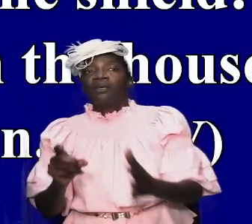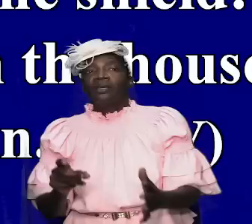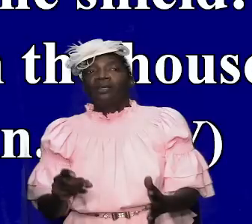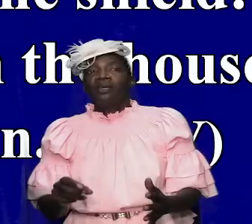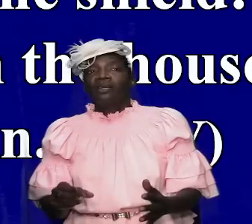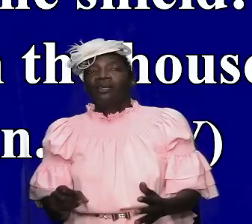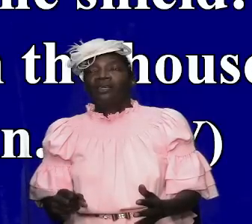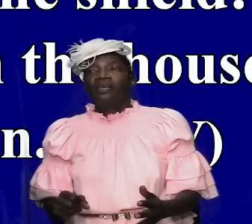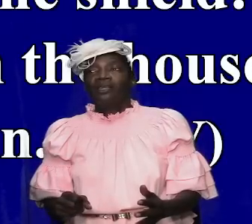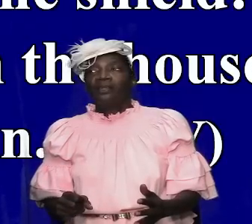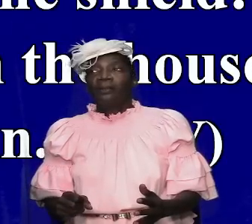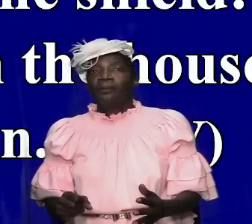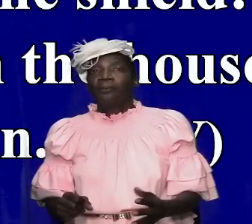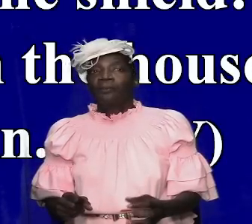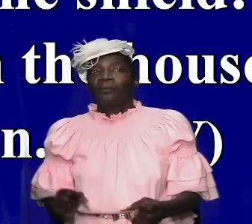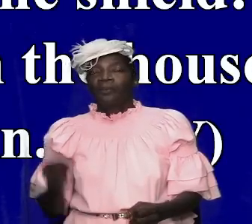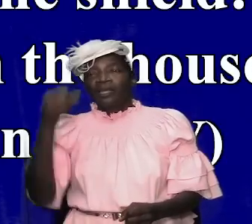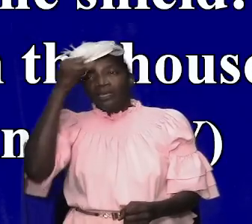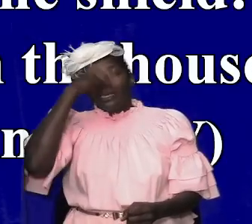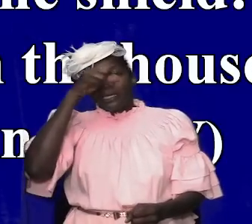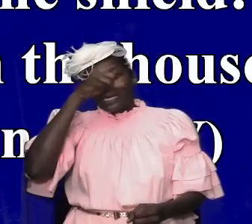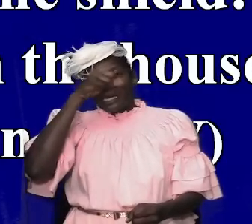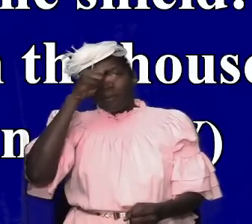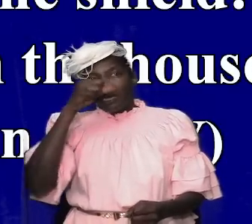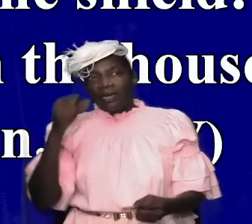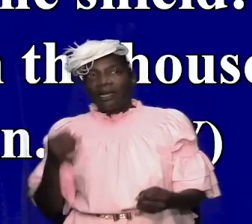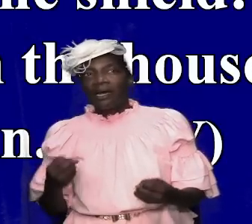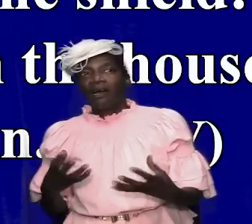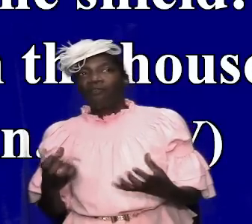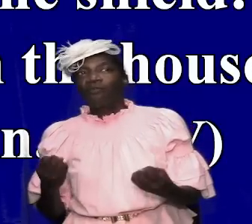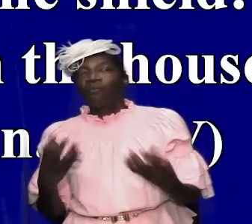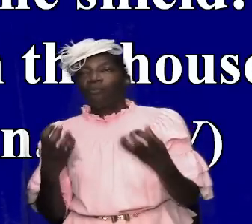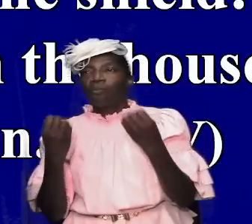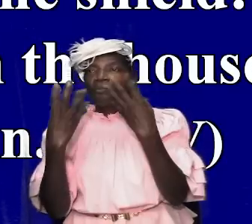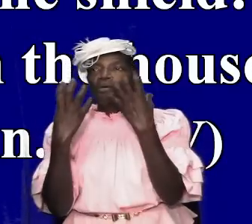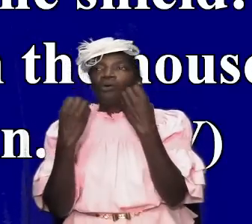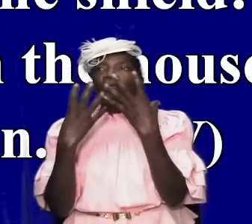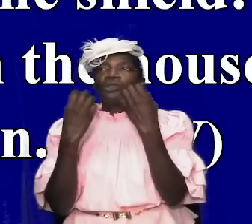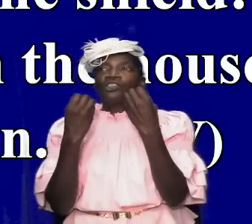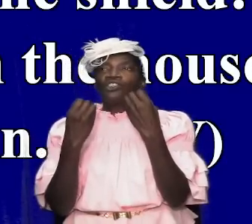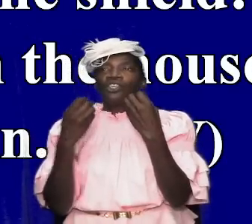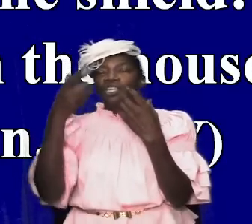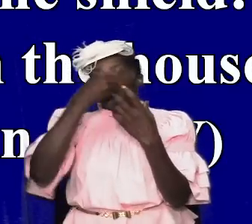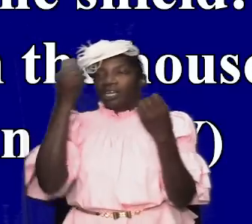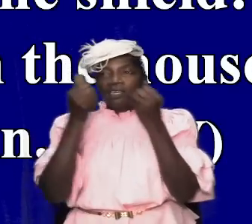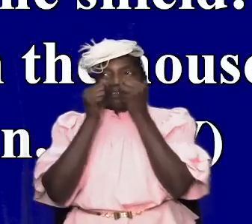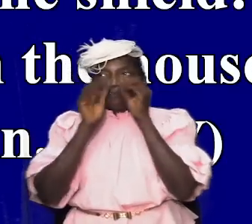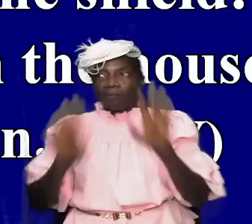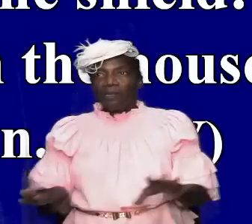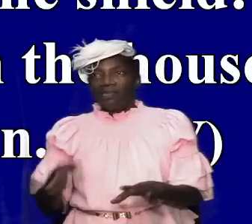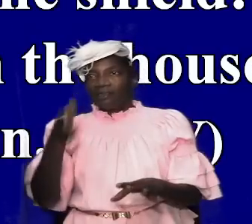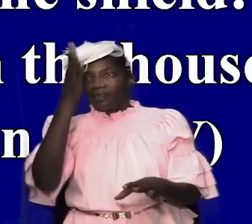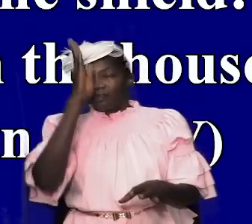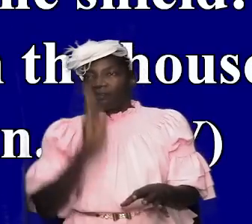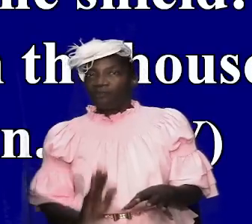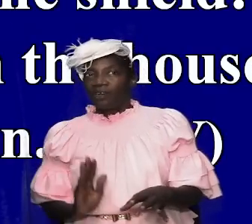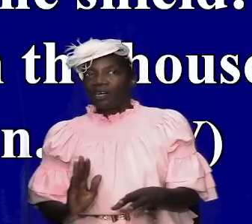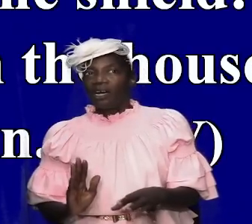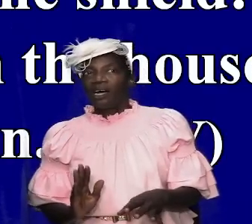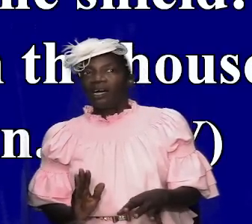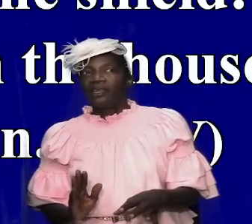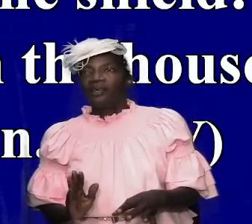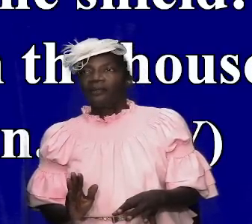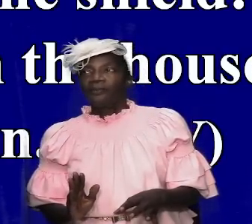solomon was affluent because of the blessings of almighty god to the extent that he could